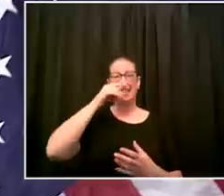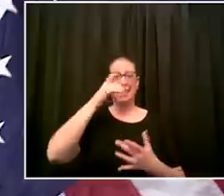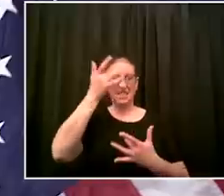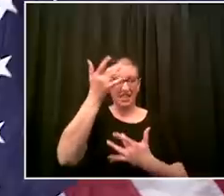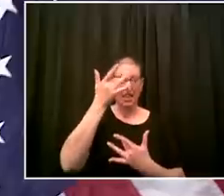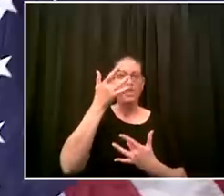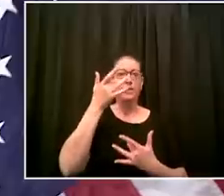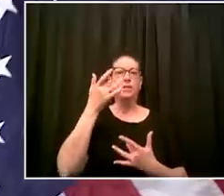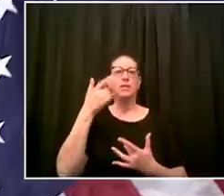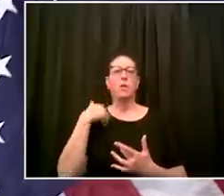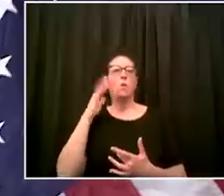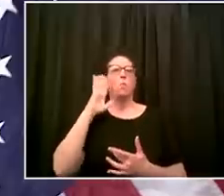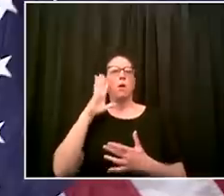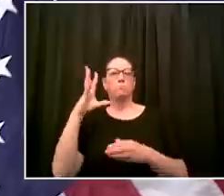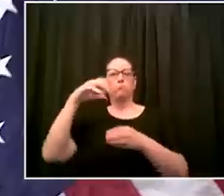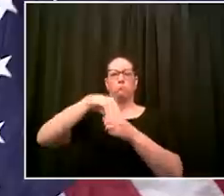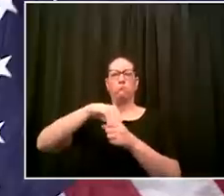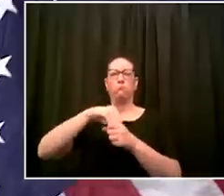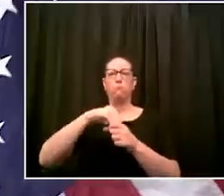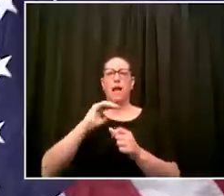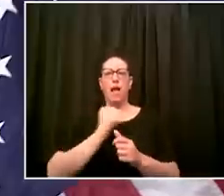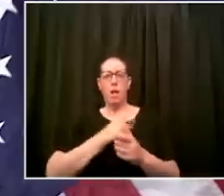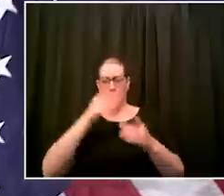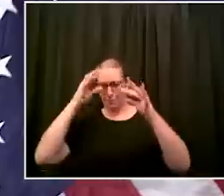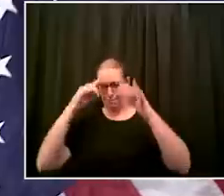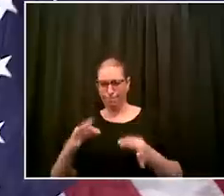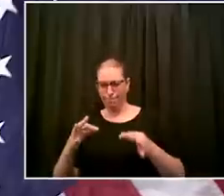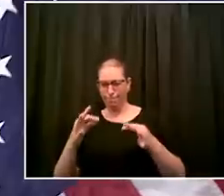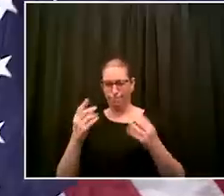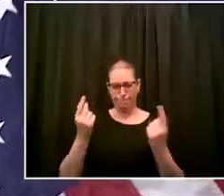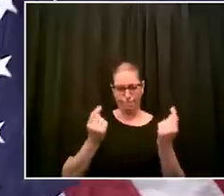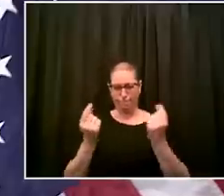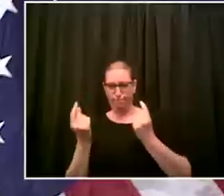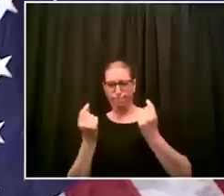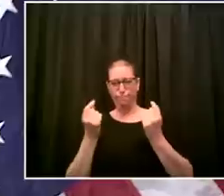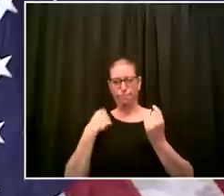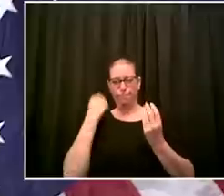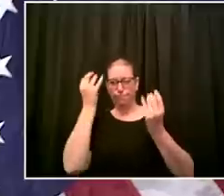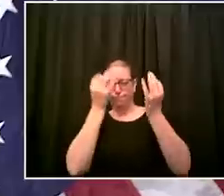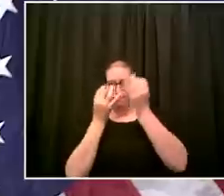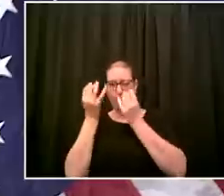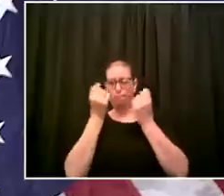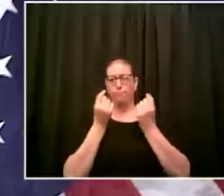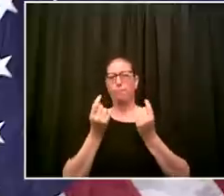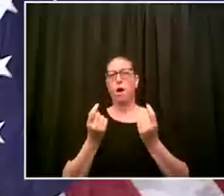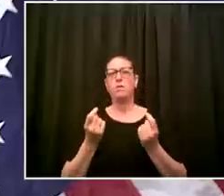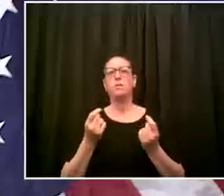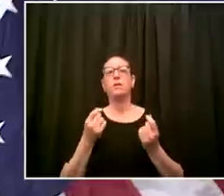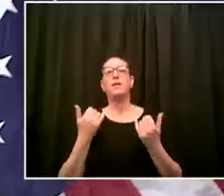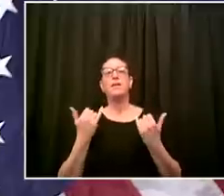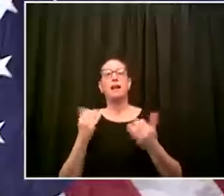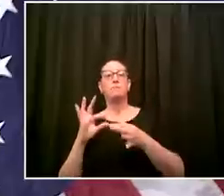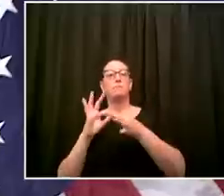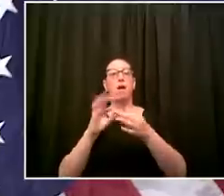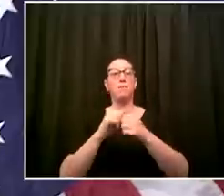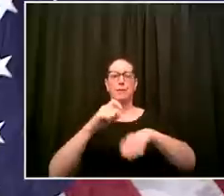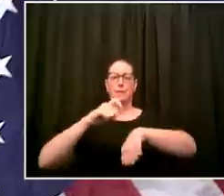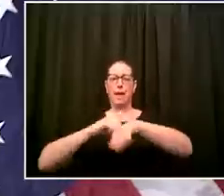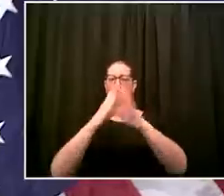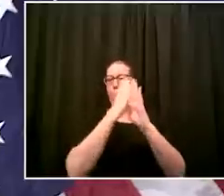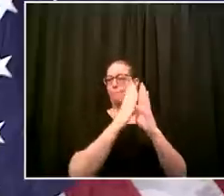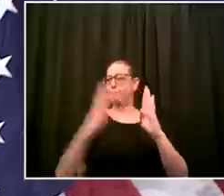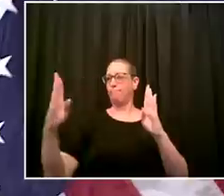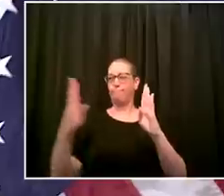the timing we communicate our team communicates with uh mike mulgrew and the team at the